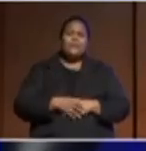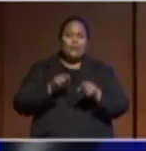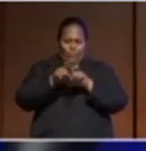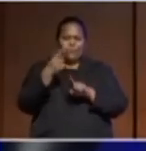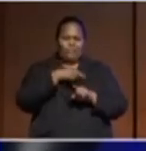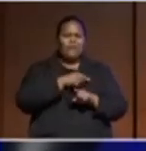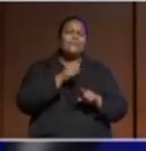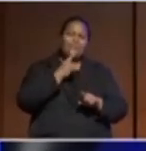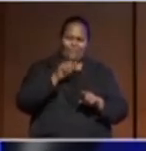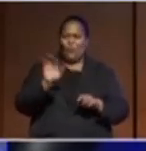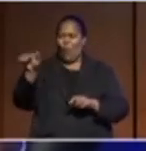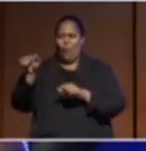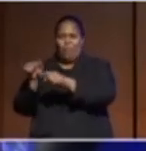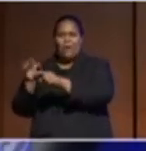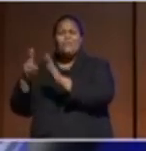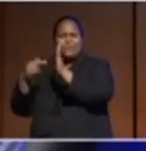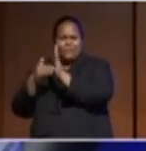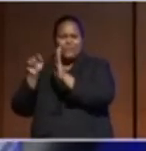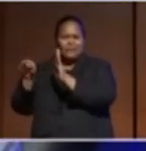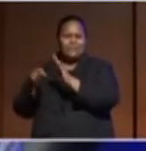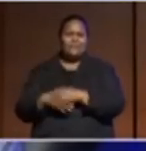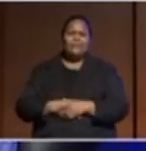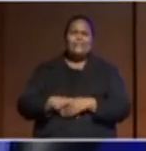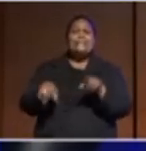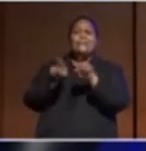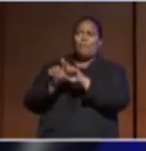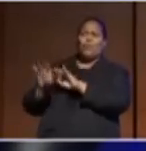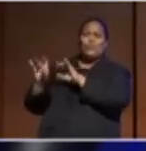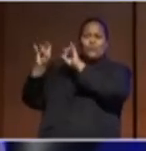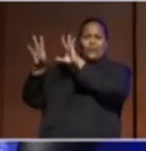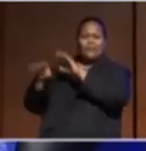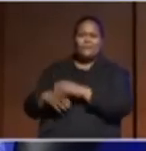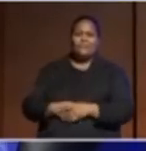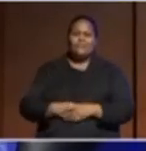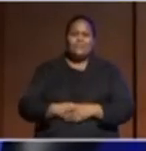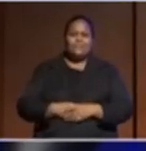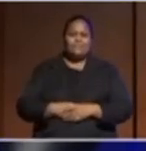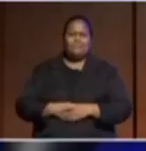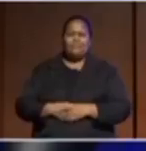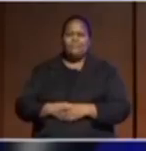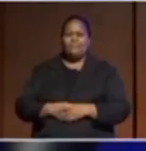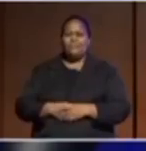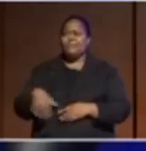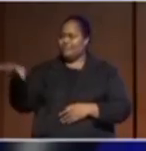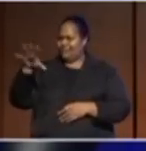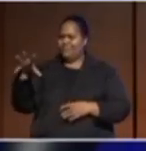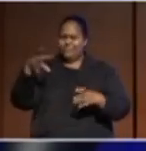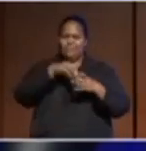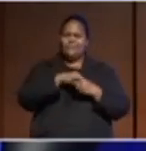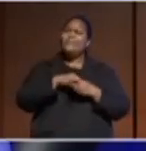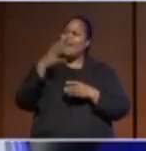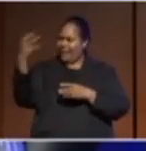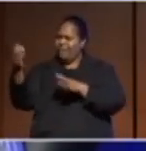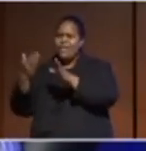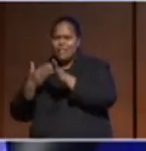Islands. You know, like Australia, you know, this was a settled country, but they have an indigenous population.